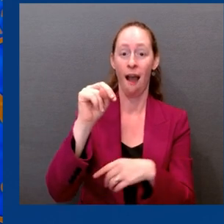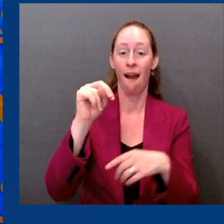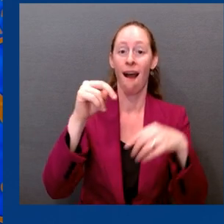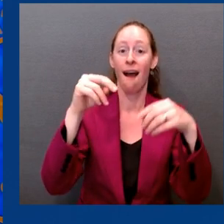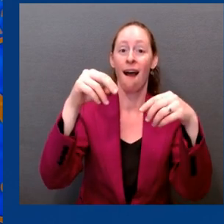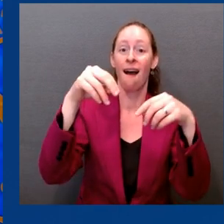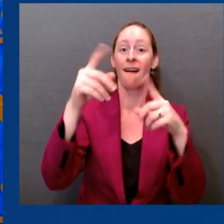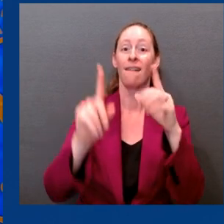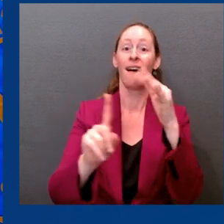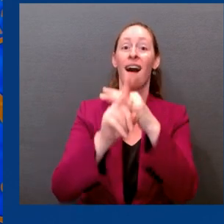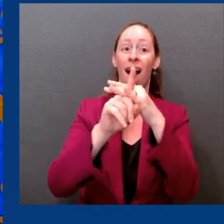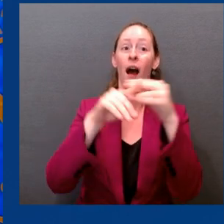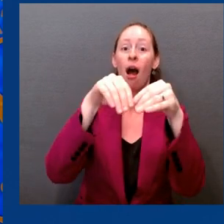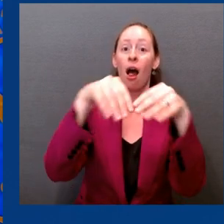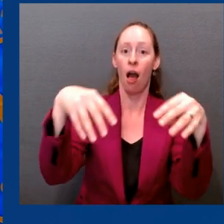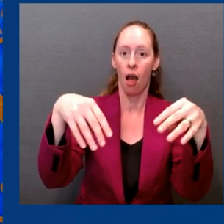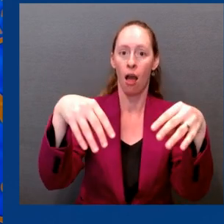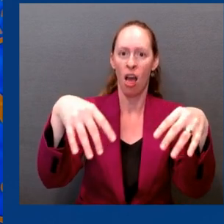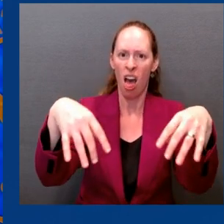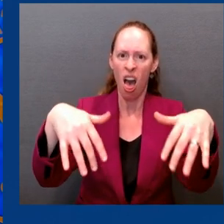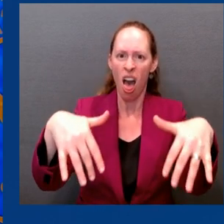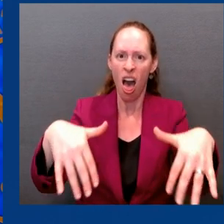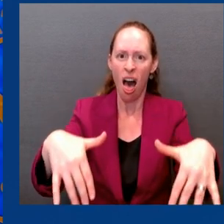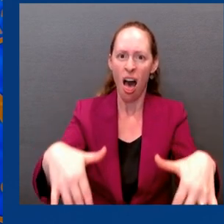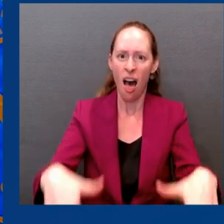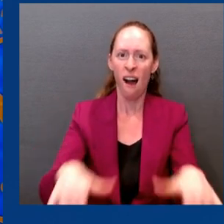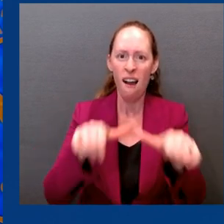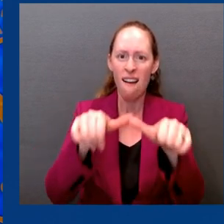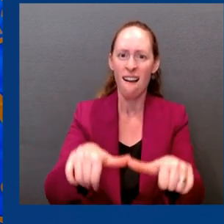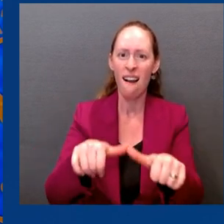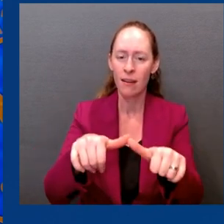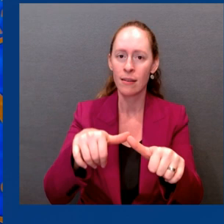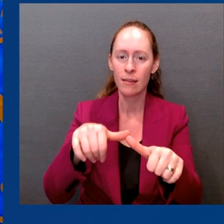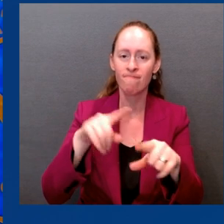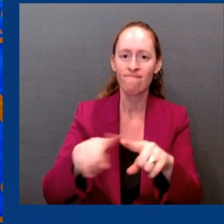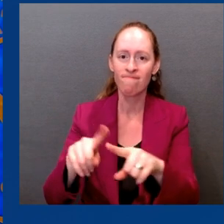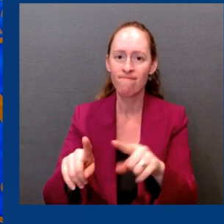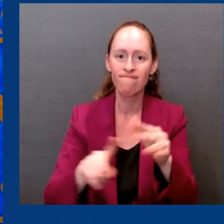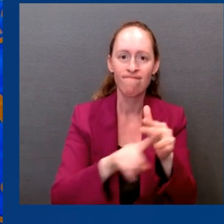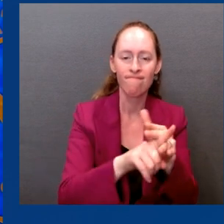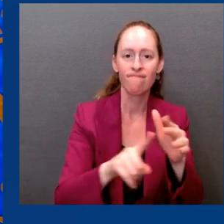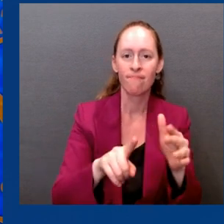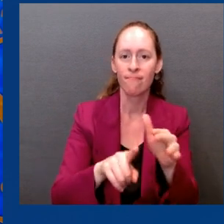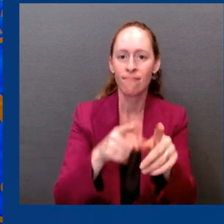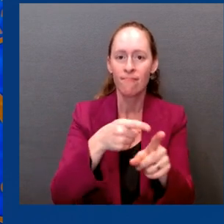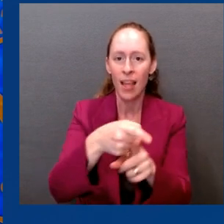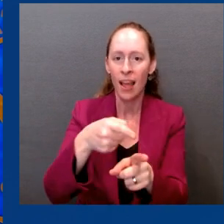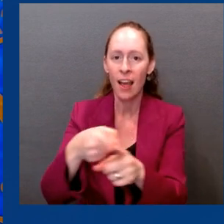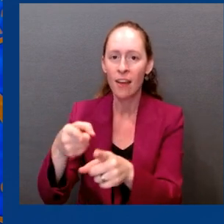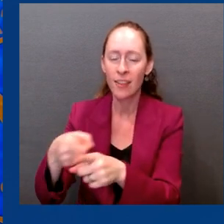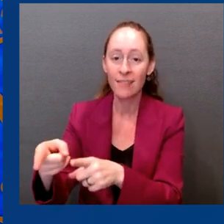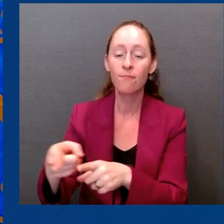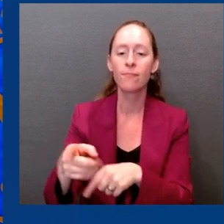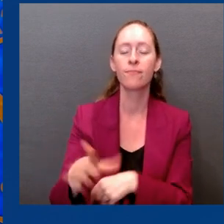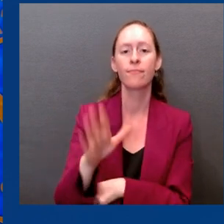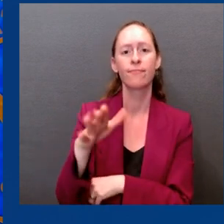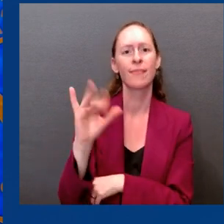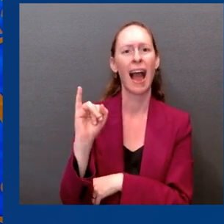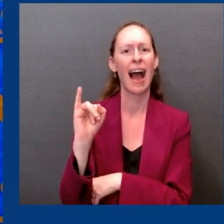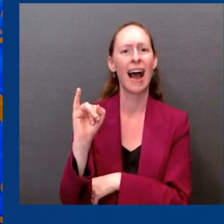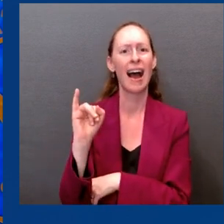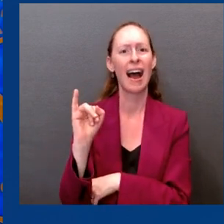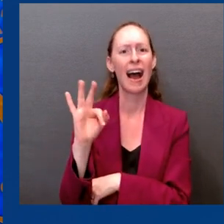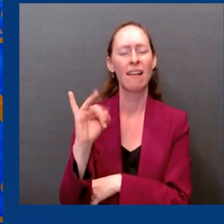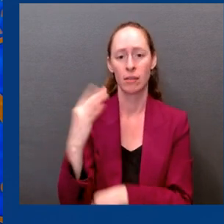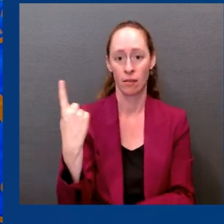field variant coming in. If that happens, all bets are off and we change. But if we continue to have an